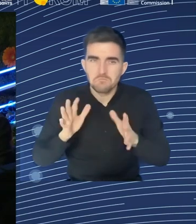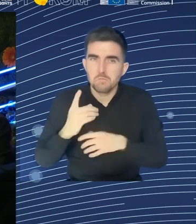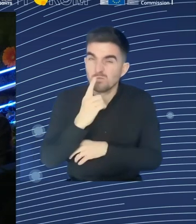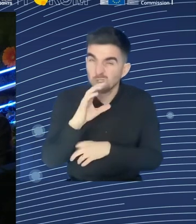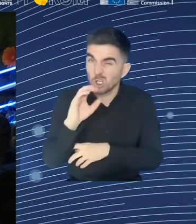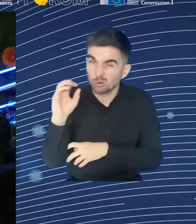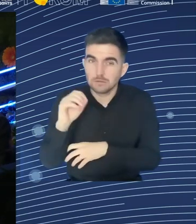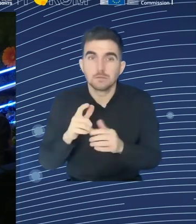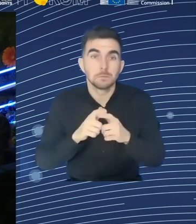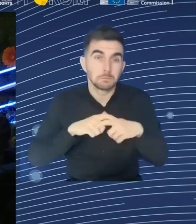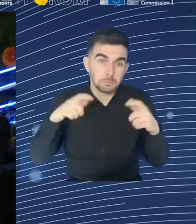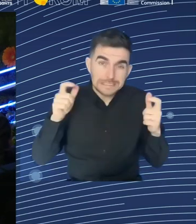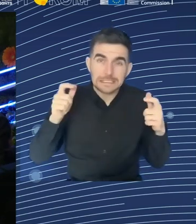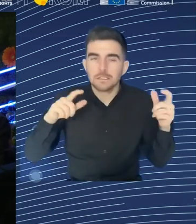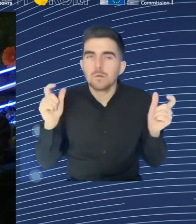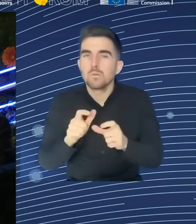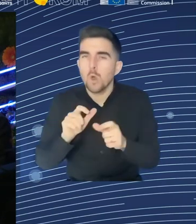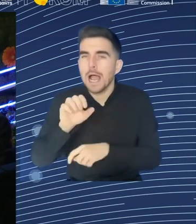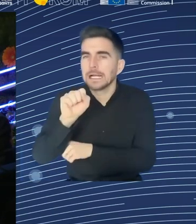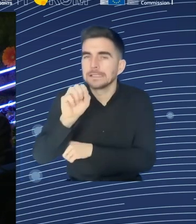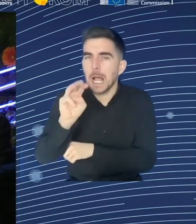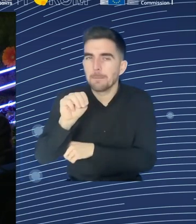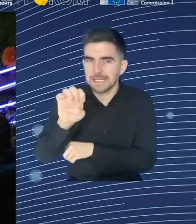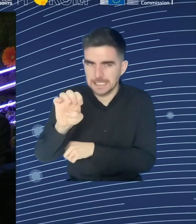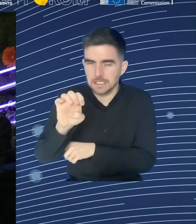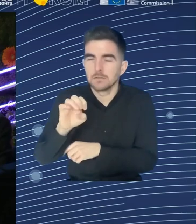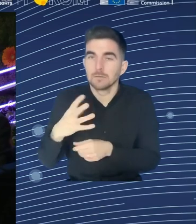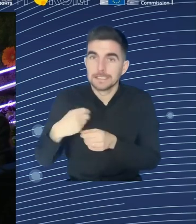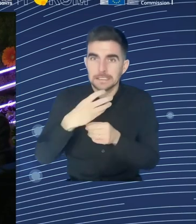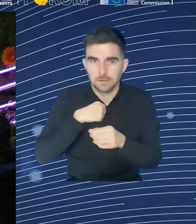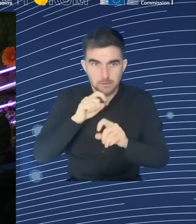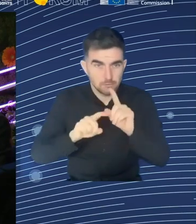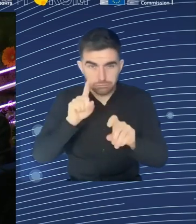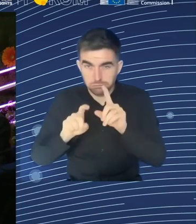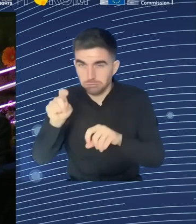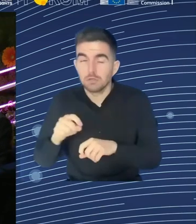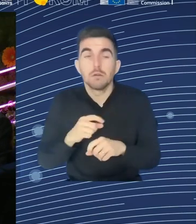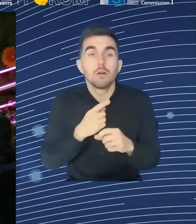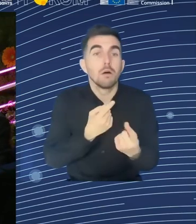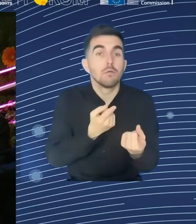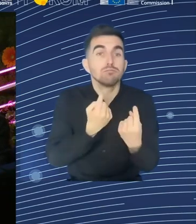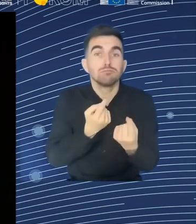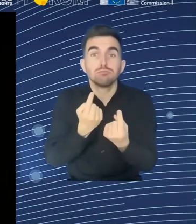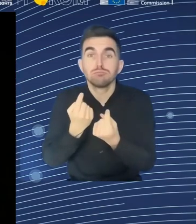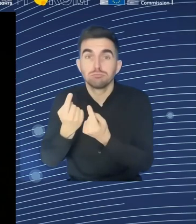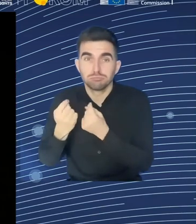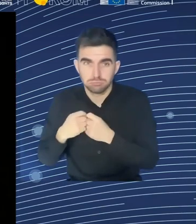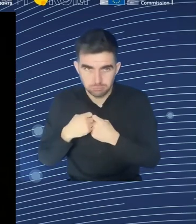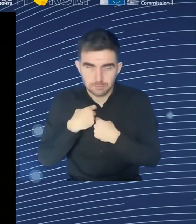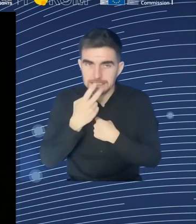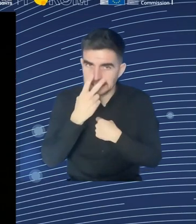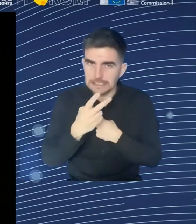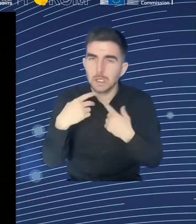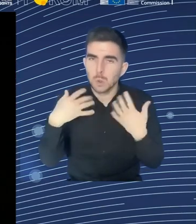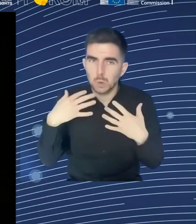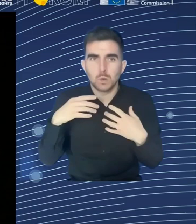you've got the lack of, so what Mark was saying, we need to distinguish between the qualitative and the quantitative side,